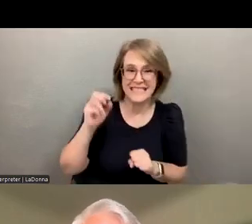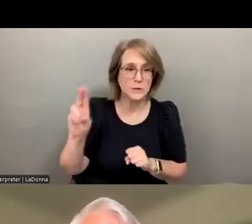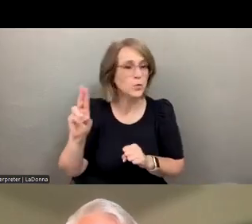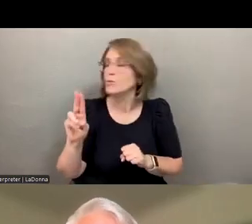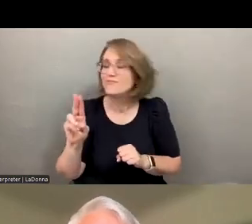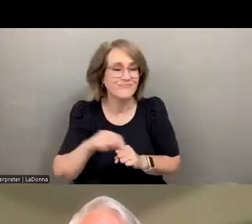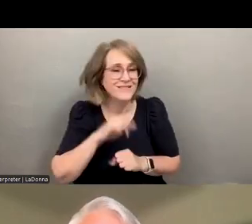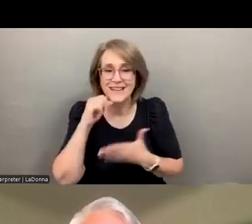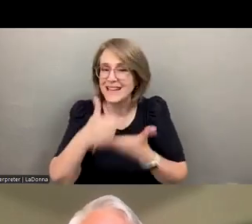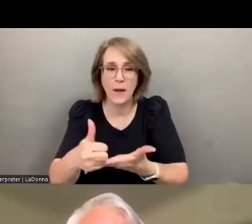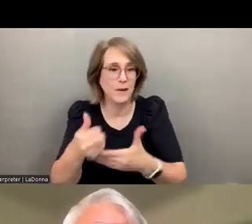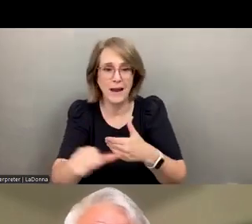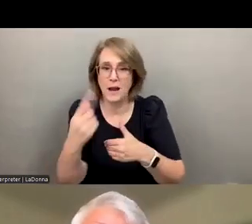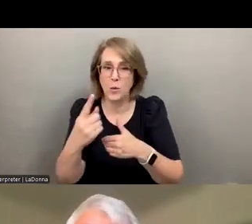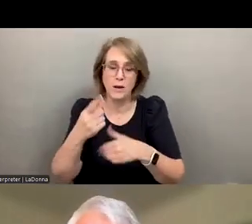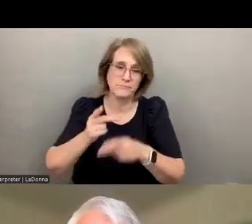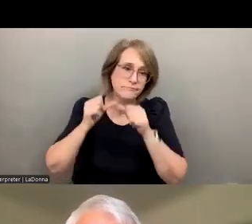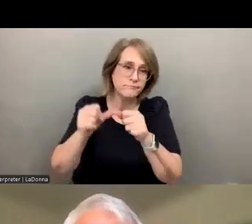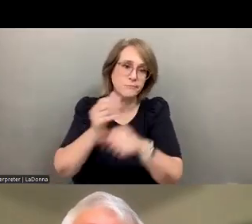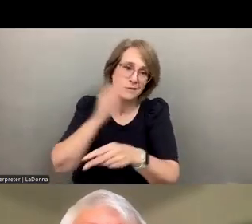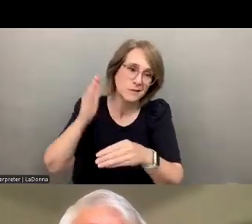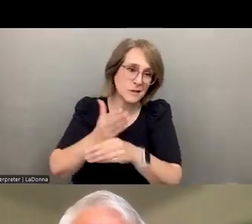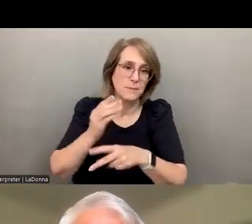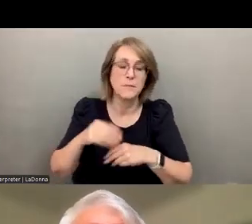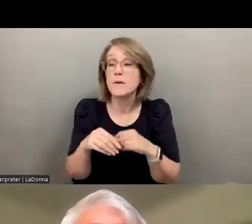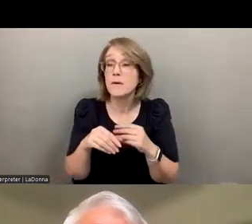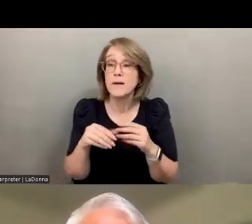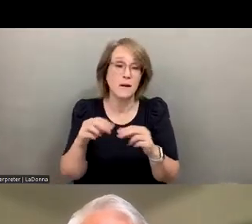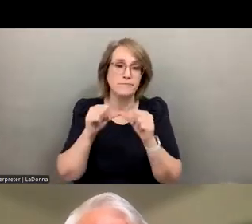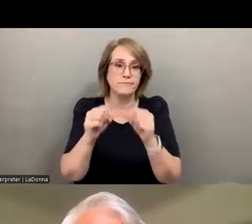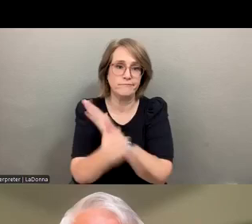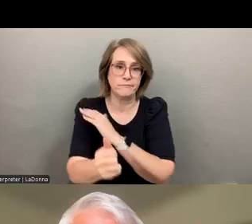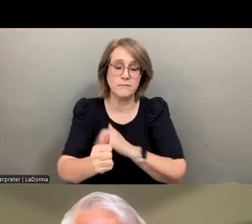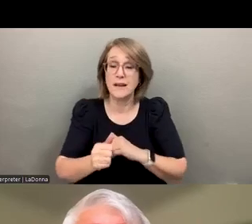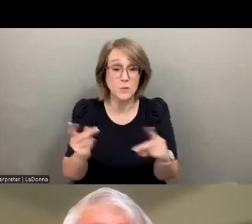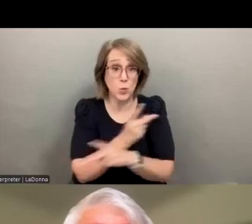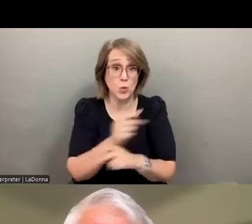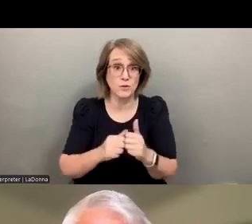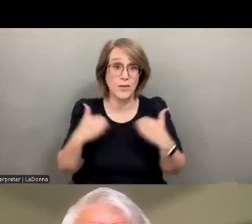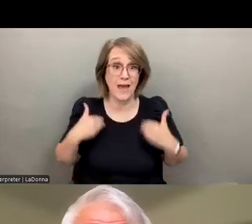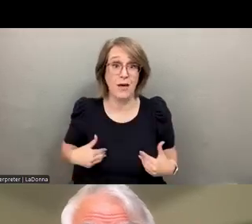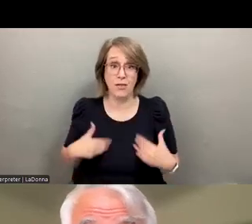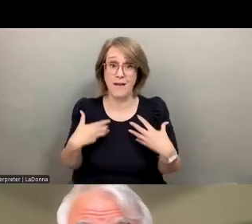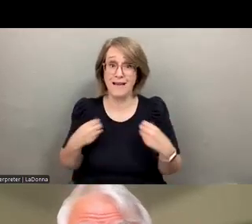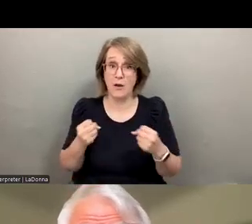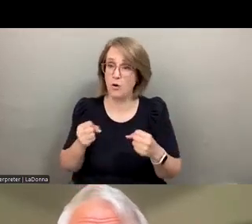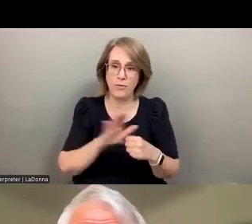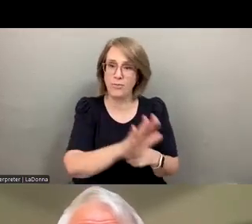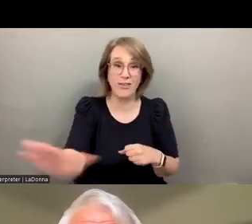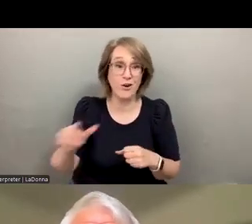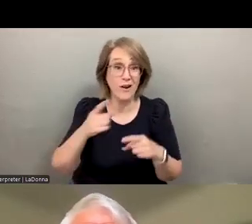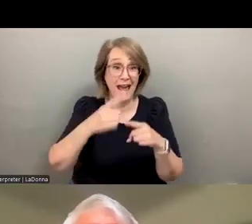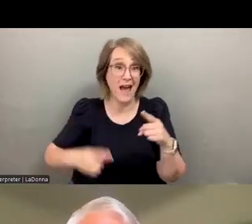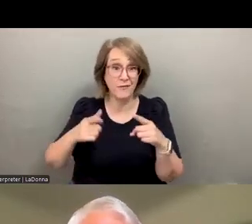help any clinician stay on top of their job. It's worse in medical care. The half-life of their knowledge is about 73 days. So when